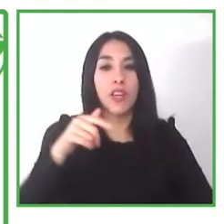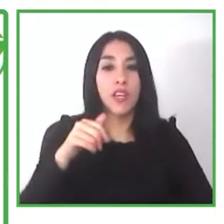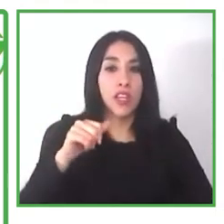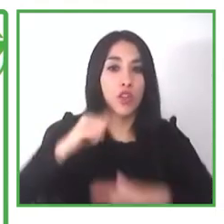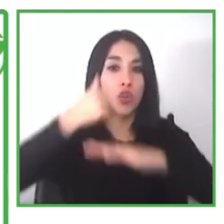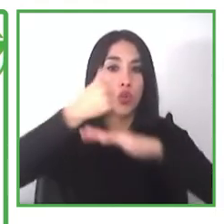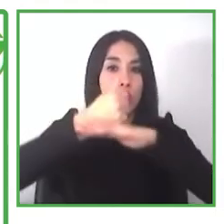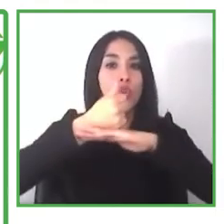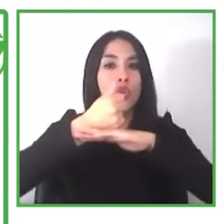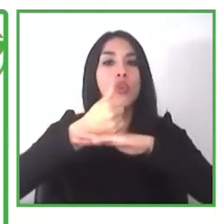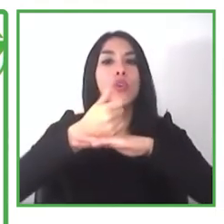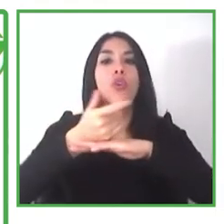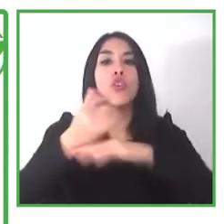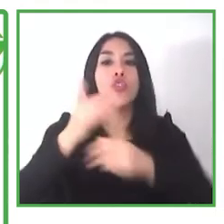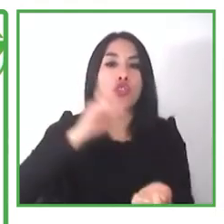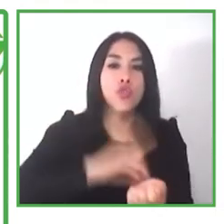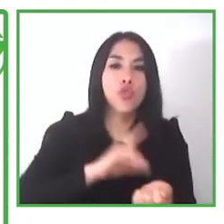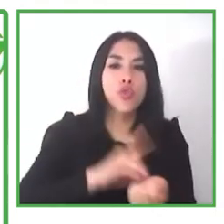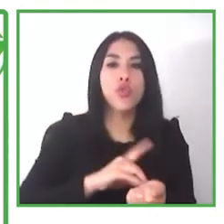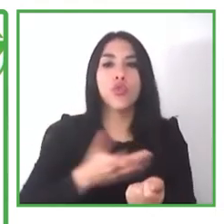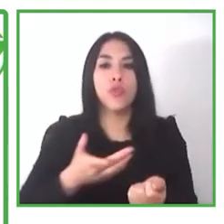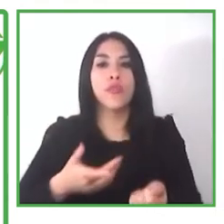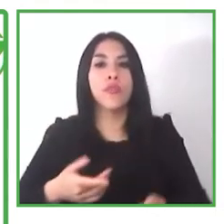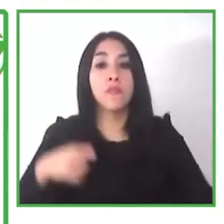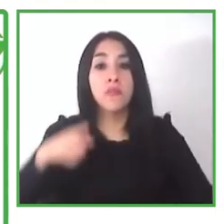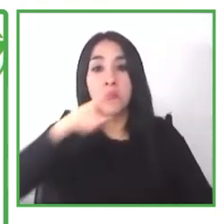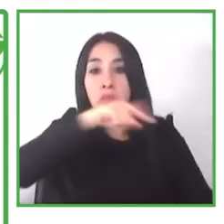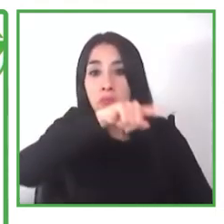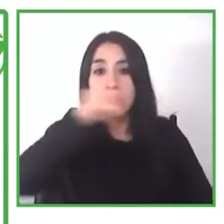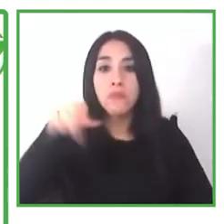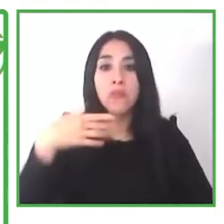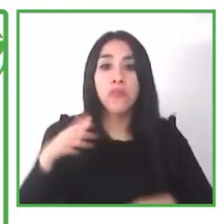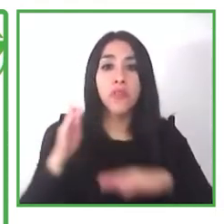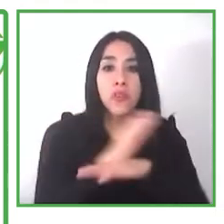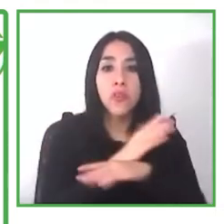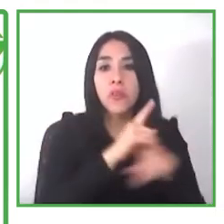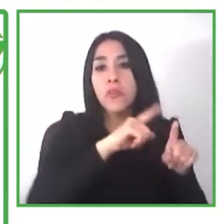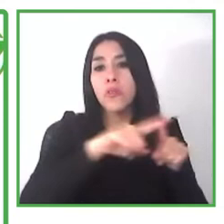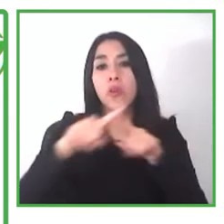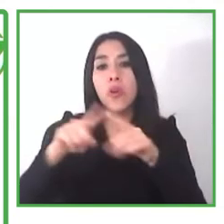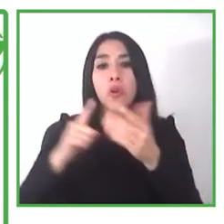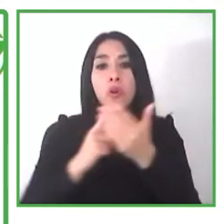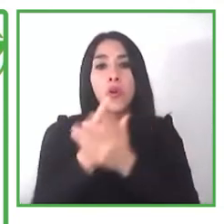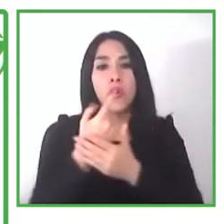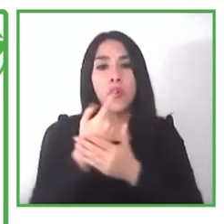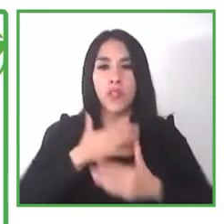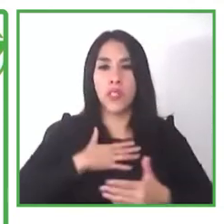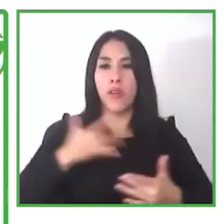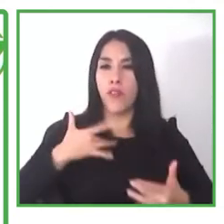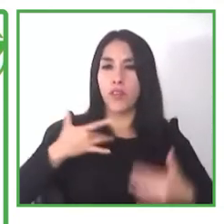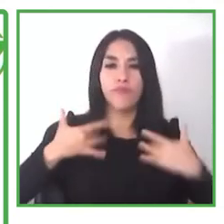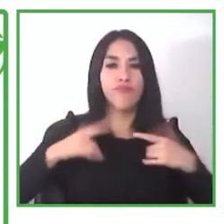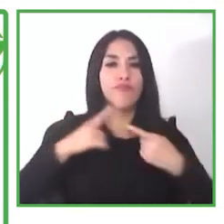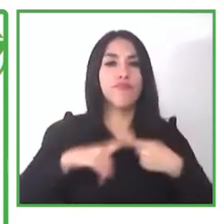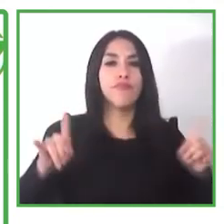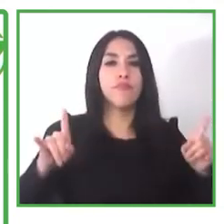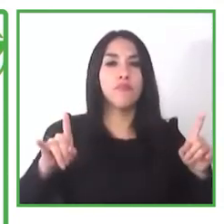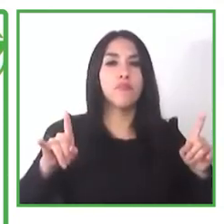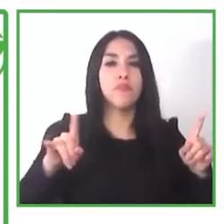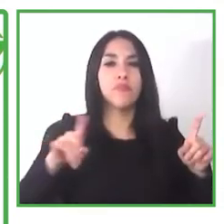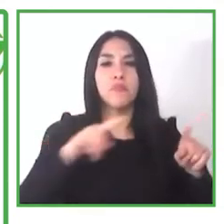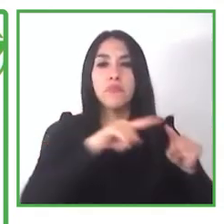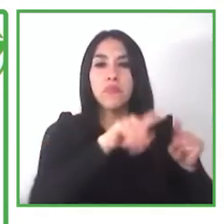another chances different roles different uh things to learn and to put into practice